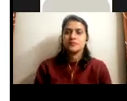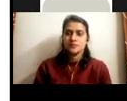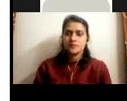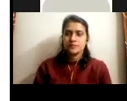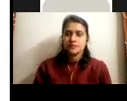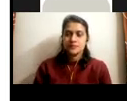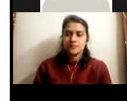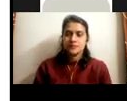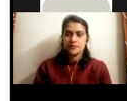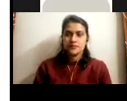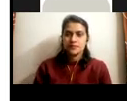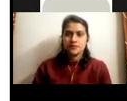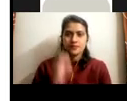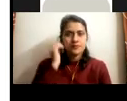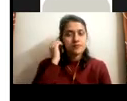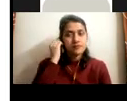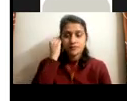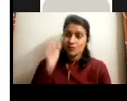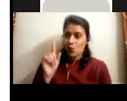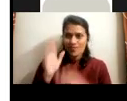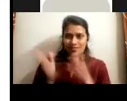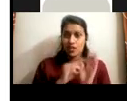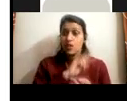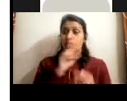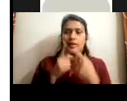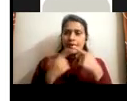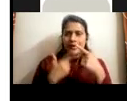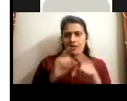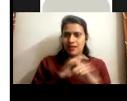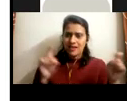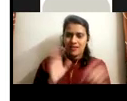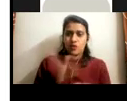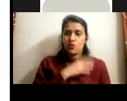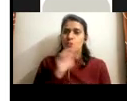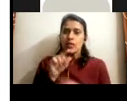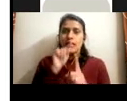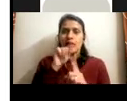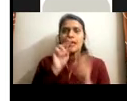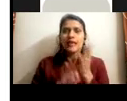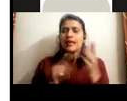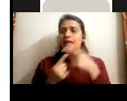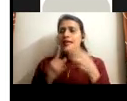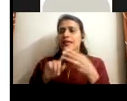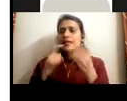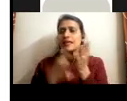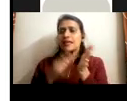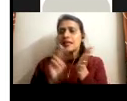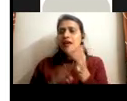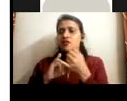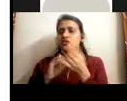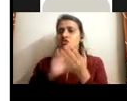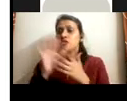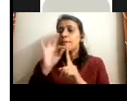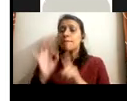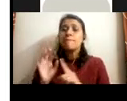not true. Now, in case of internship, uh, internship is slightly different. It is training, but I, I, it is